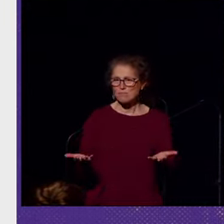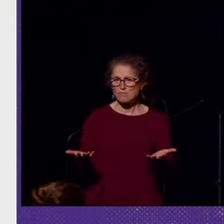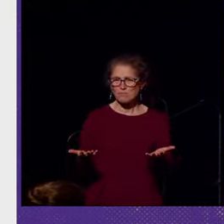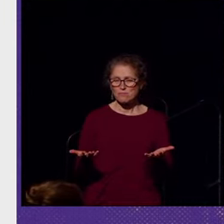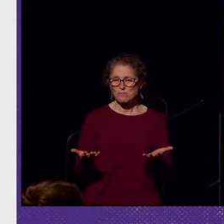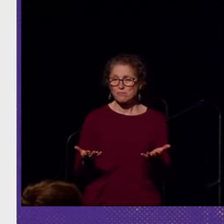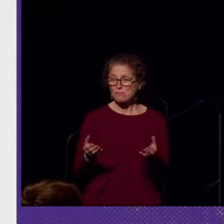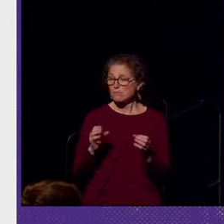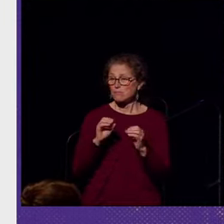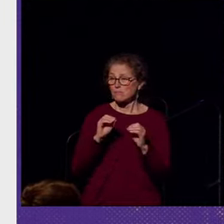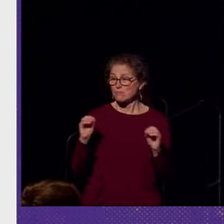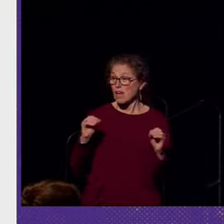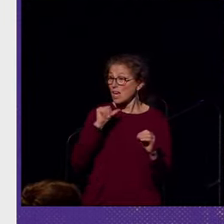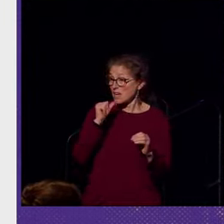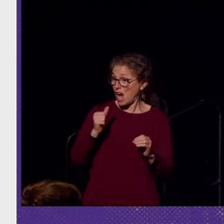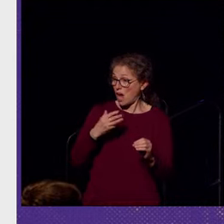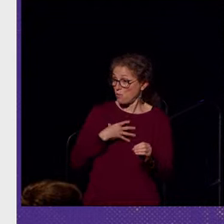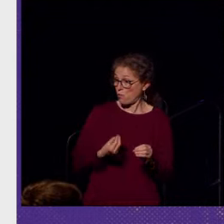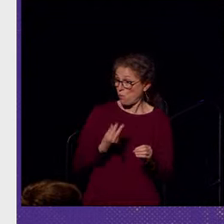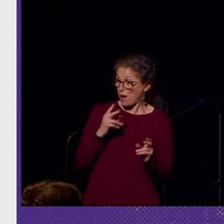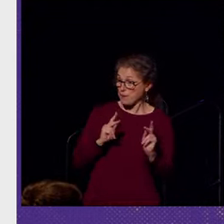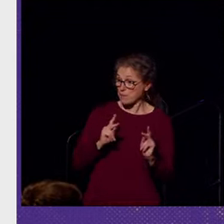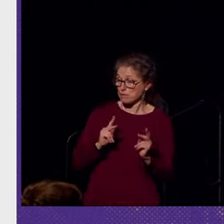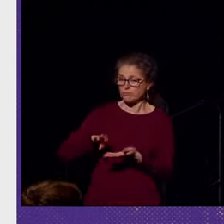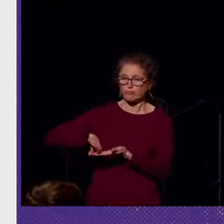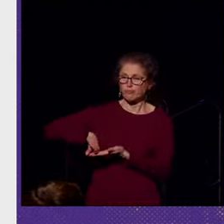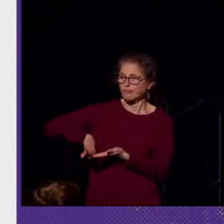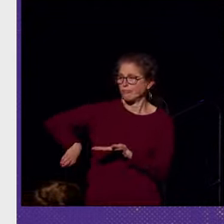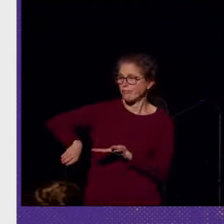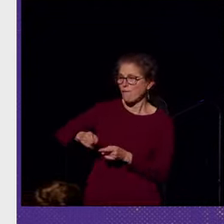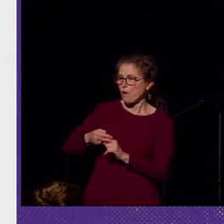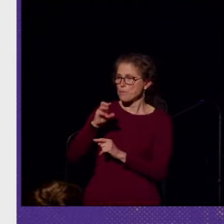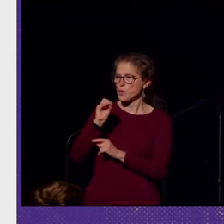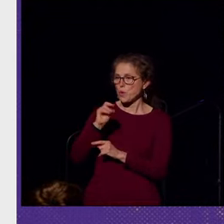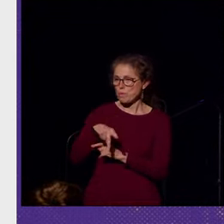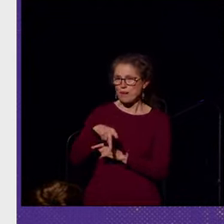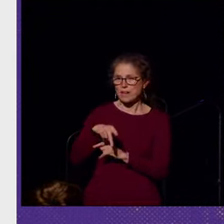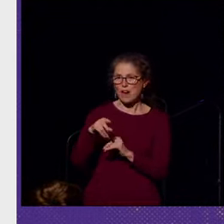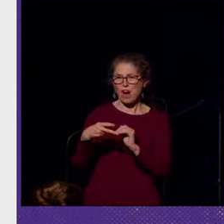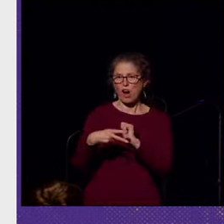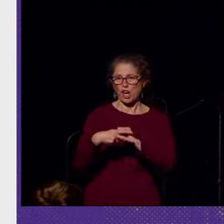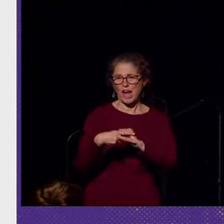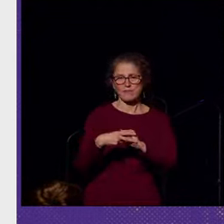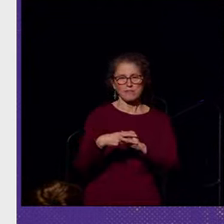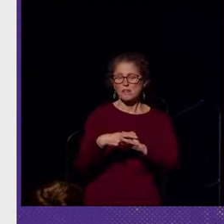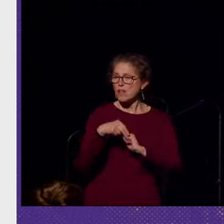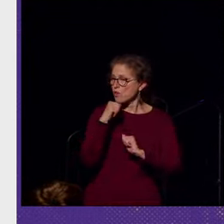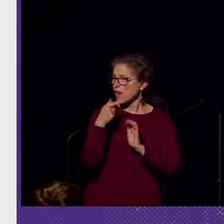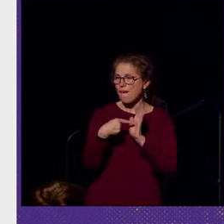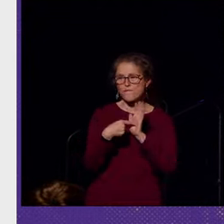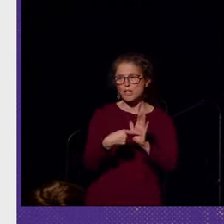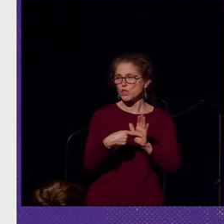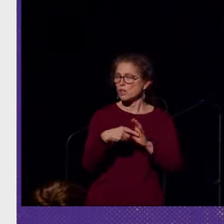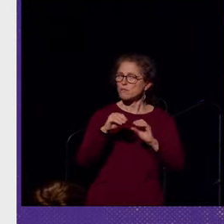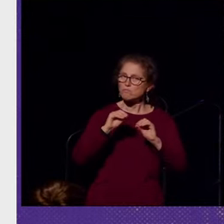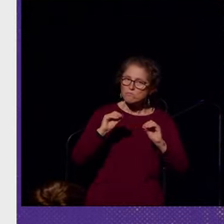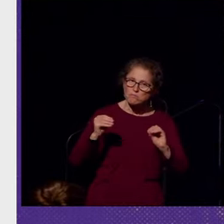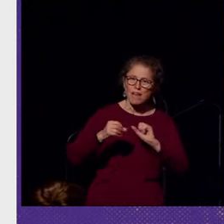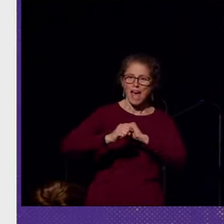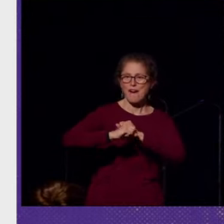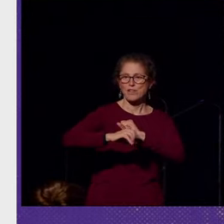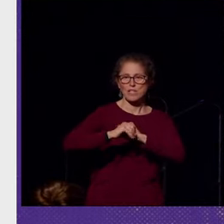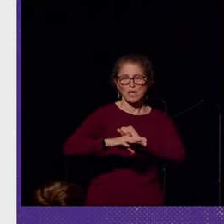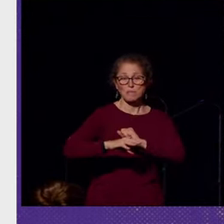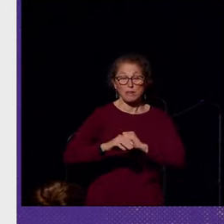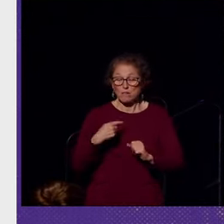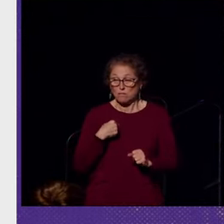Non-white people are historically excluded from the corporate archive. They're not featured in advertisement, or at least